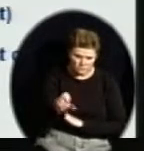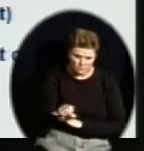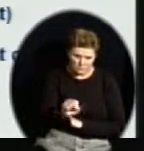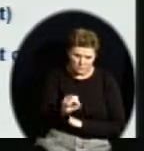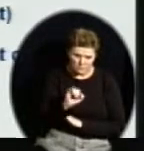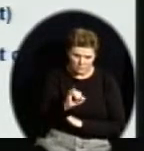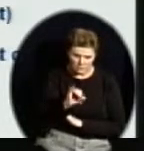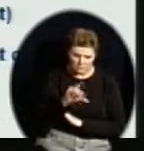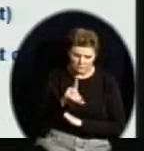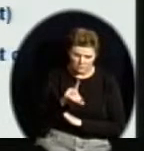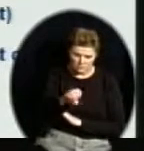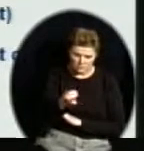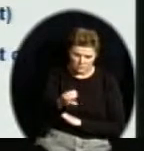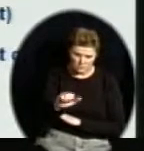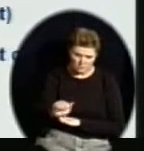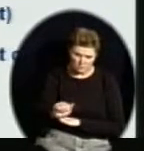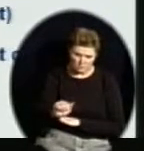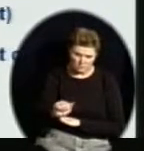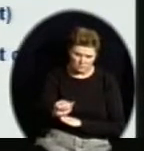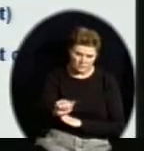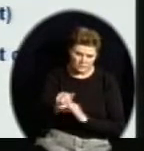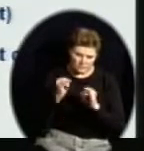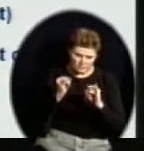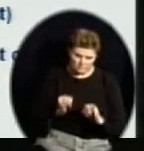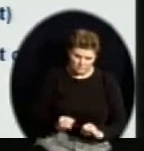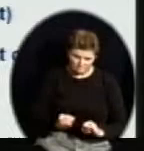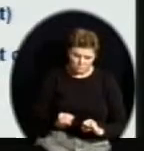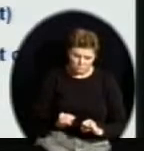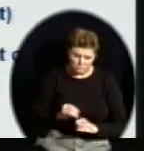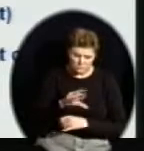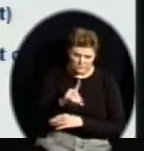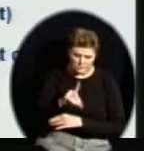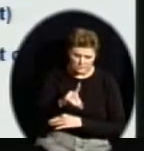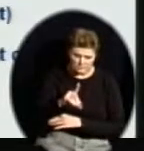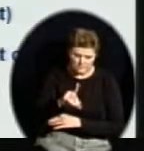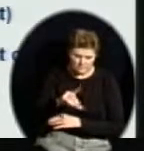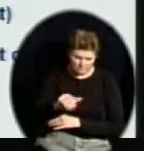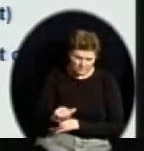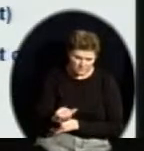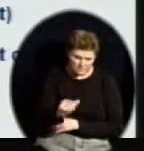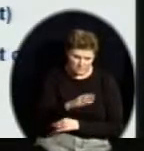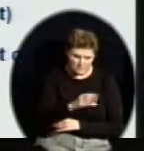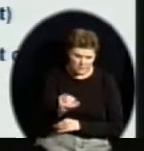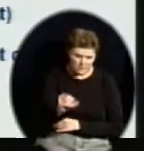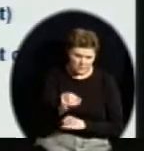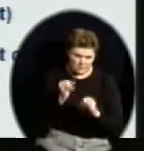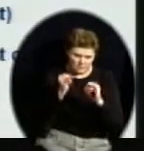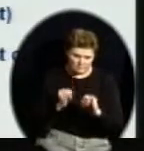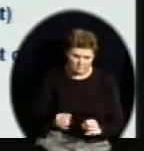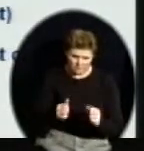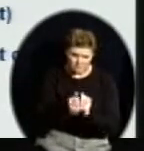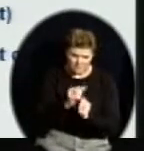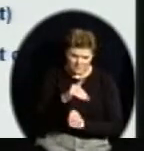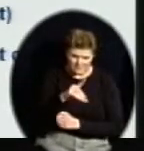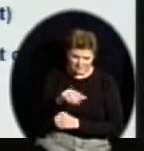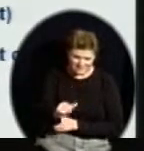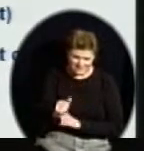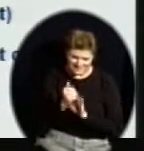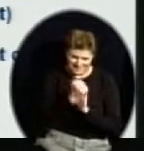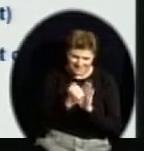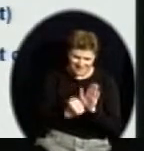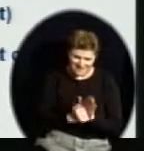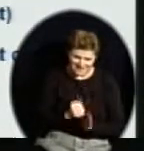Individuals with Disabilities Education Act, the Americans with Disabilities Act, and Section 504 of the